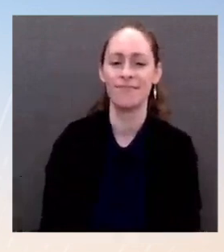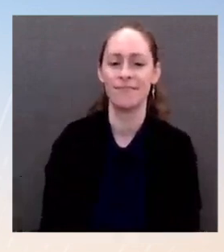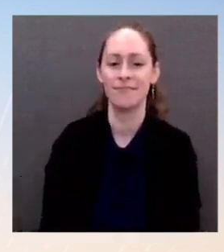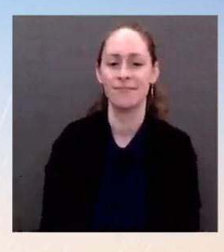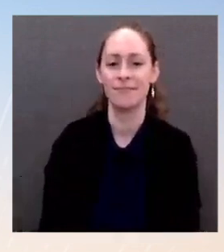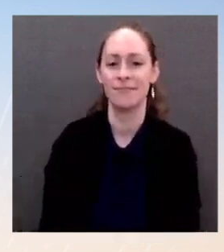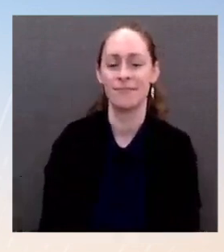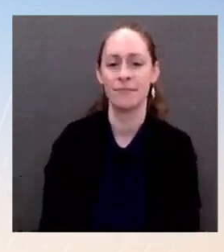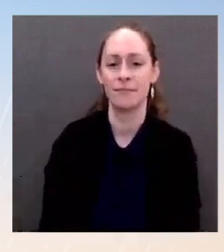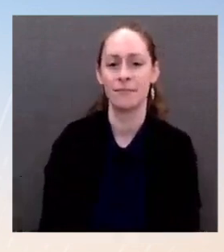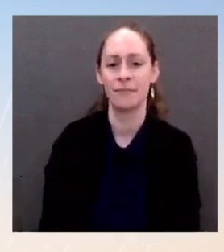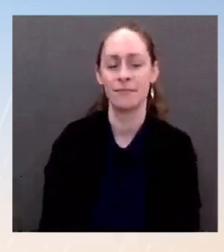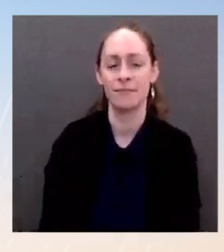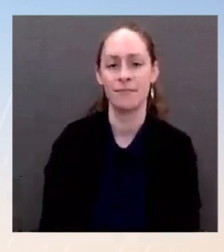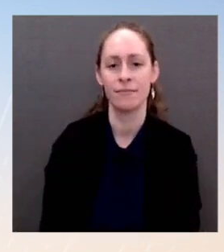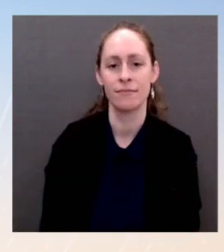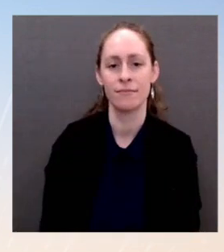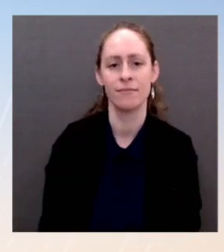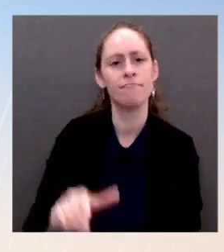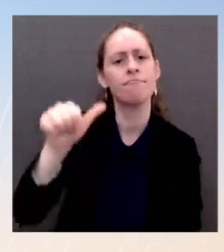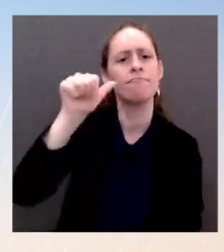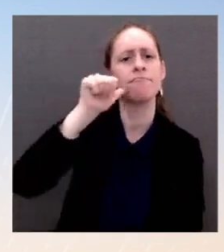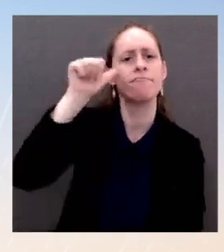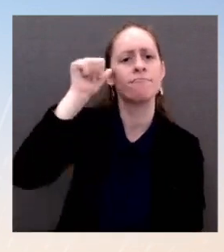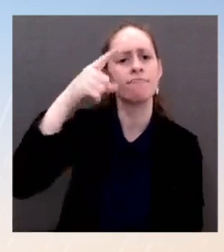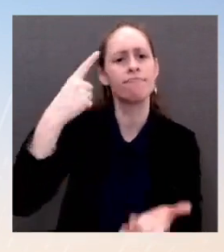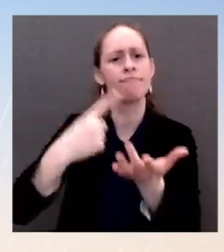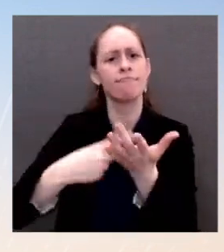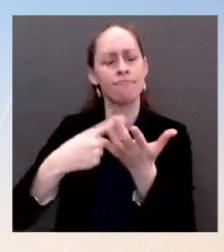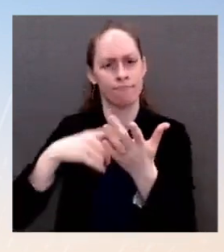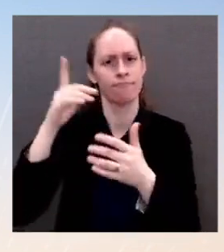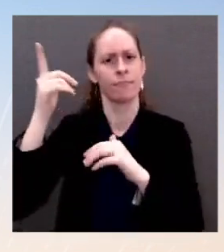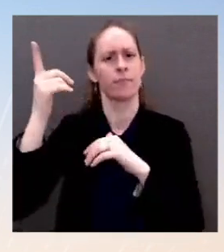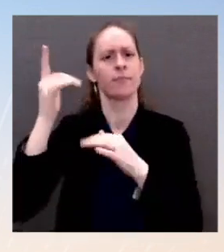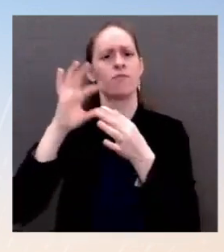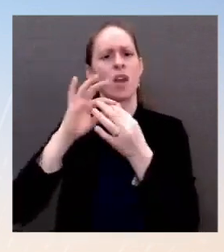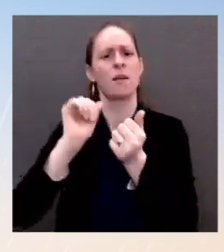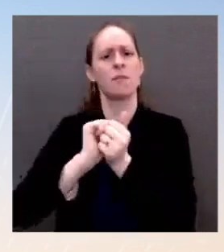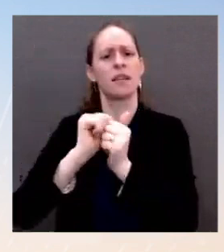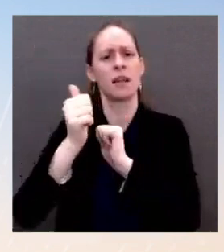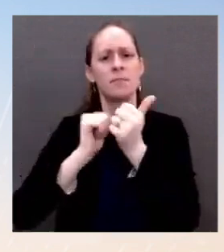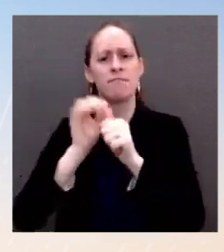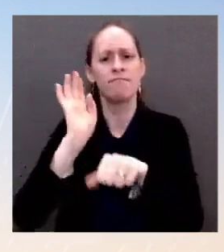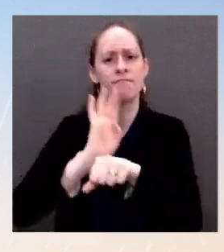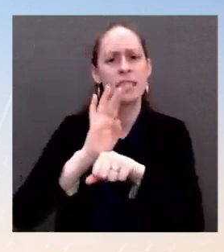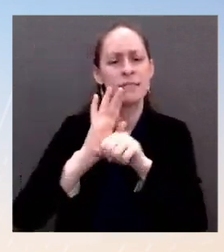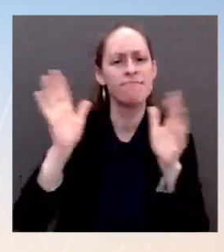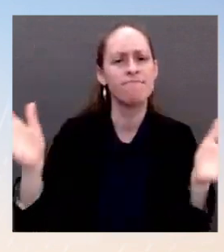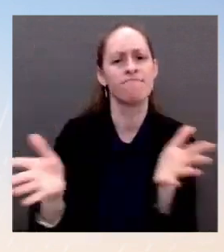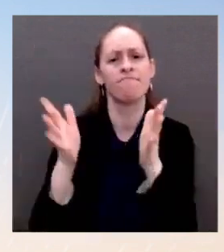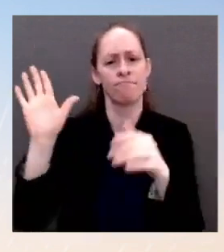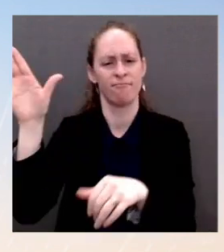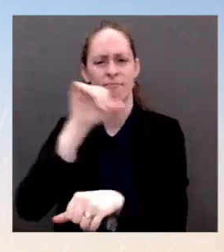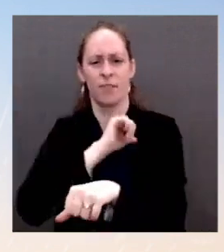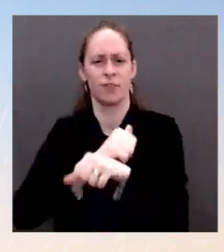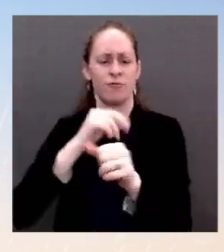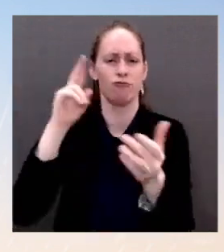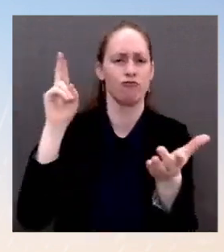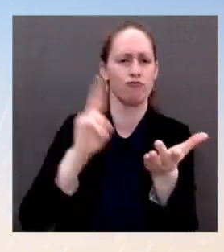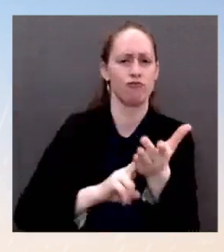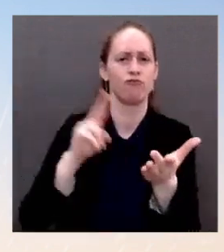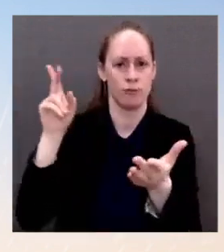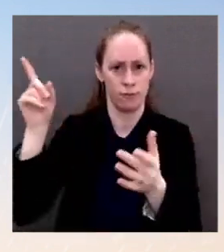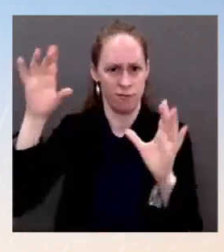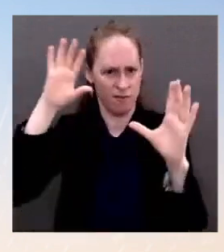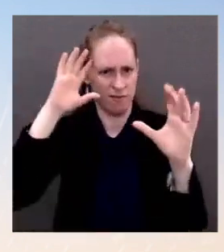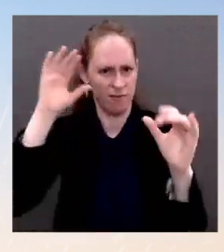executive order. You were saying about how the White House has met 100% of the deadlines in that order. I know a lot of those